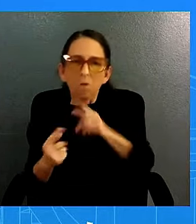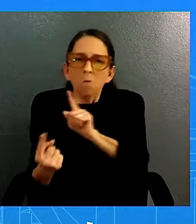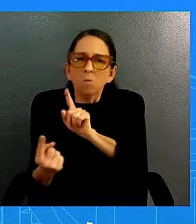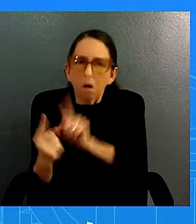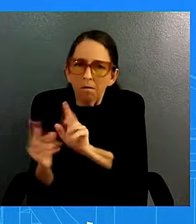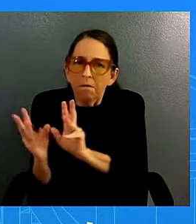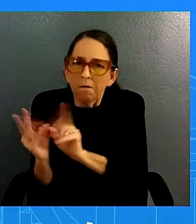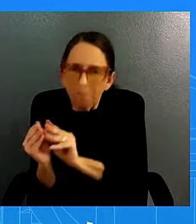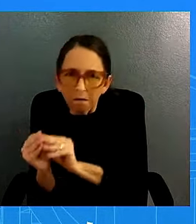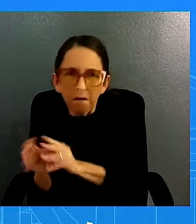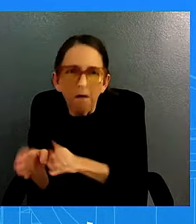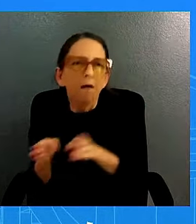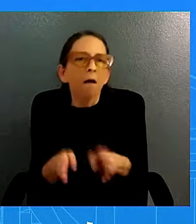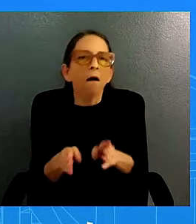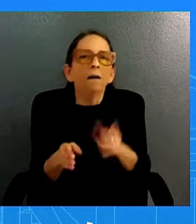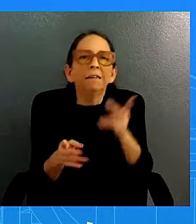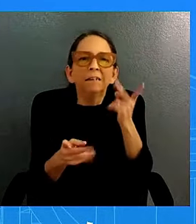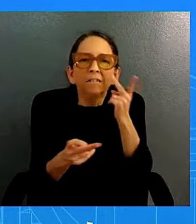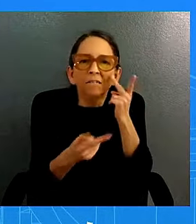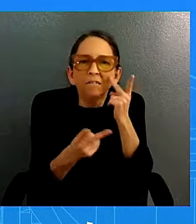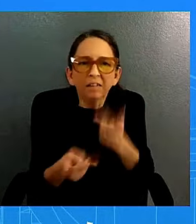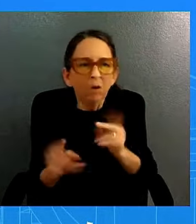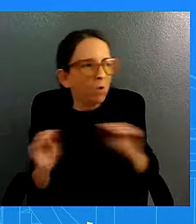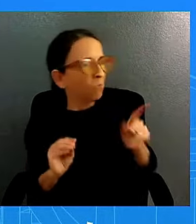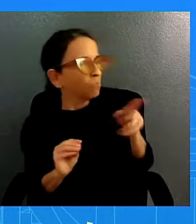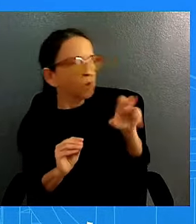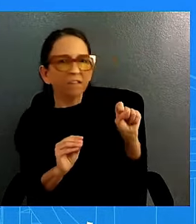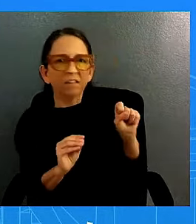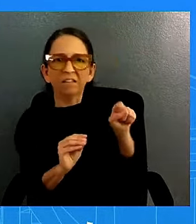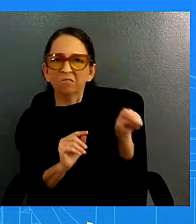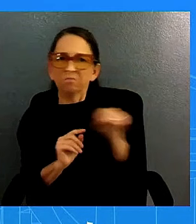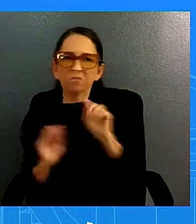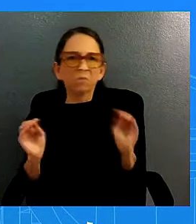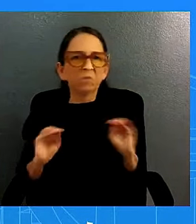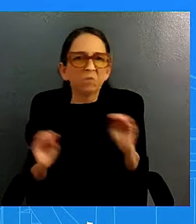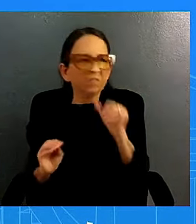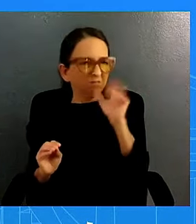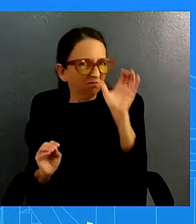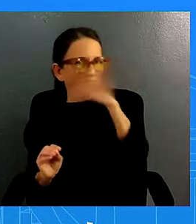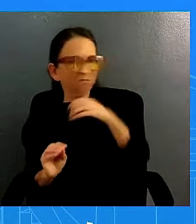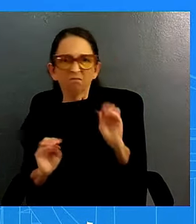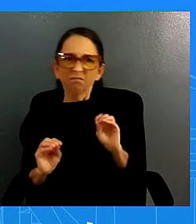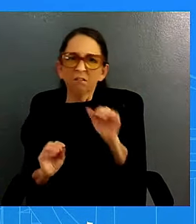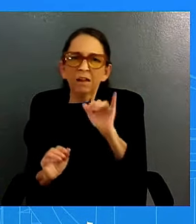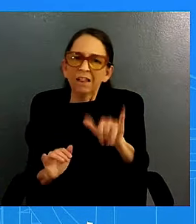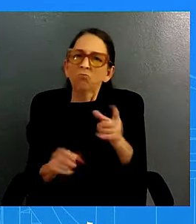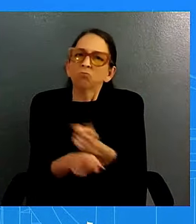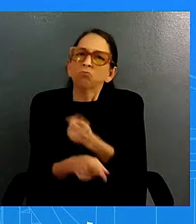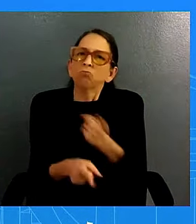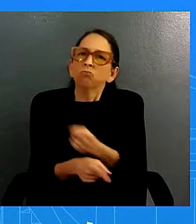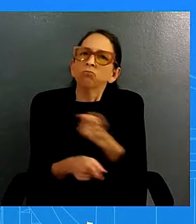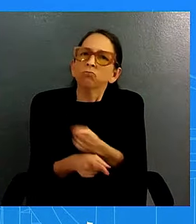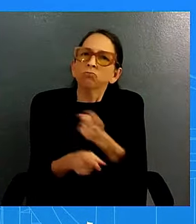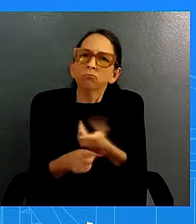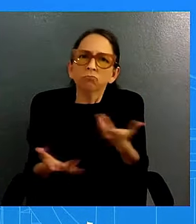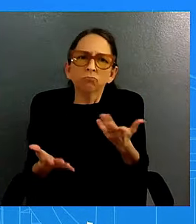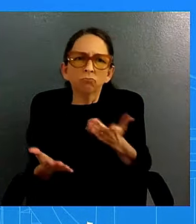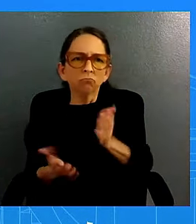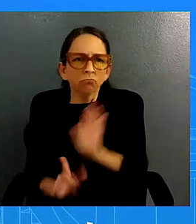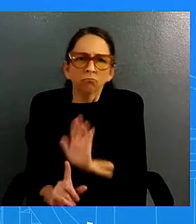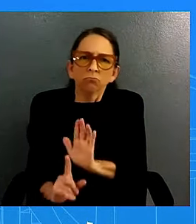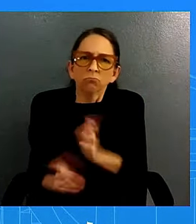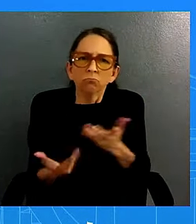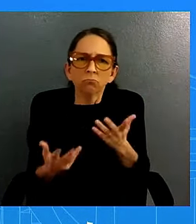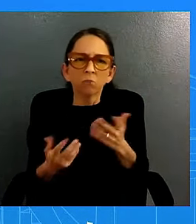that is not unusual i've we've had conversation excuse me excuse me i'm not speaking to you i really am not